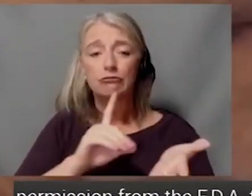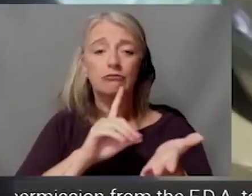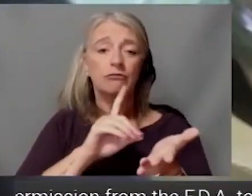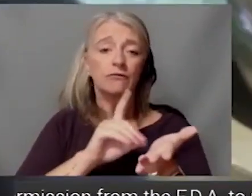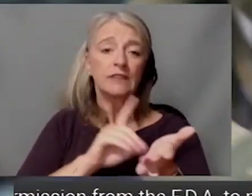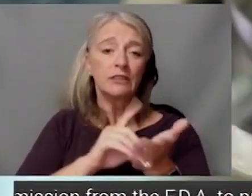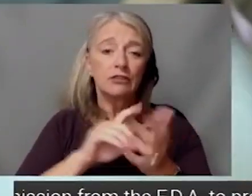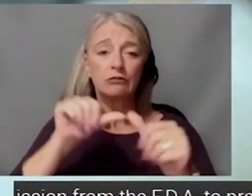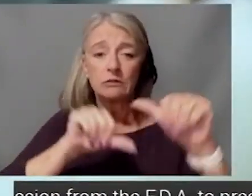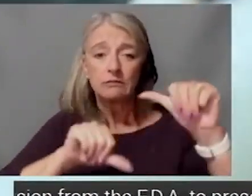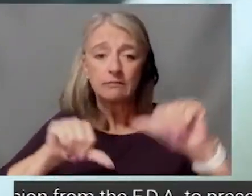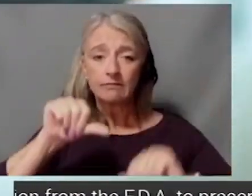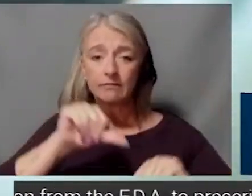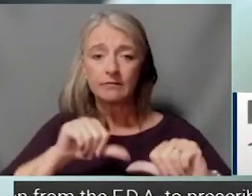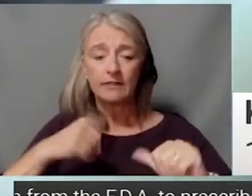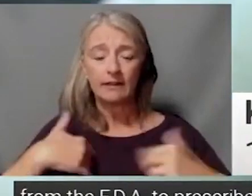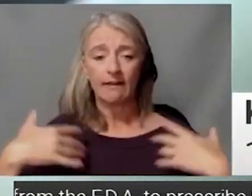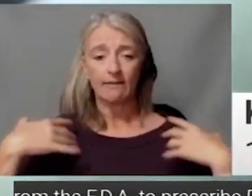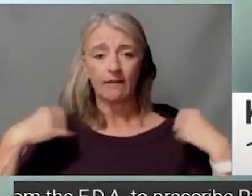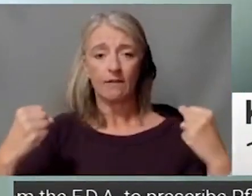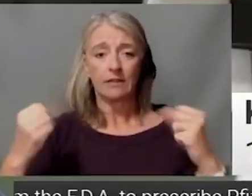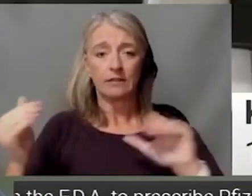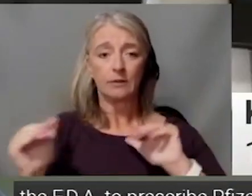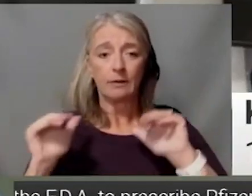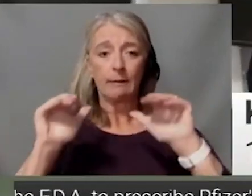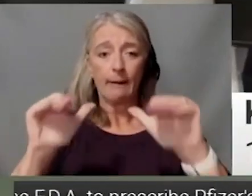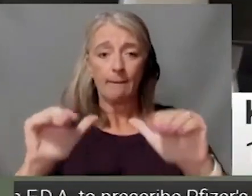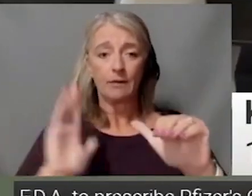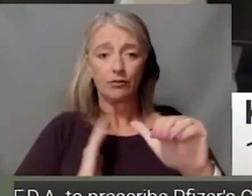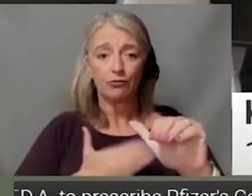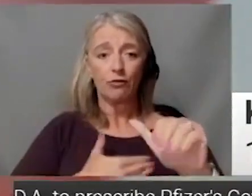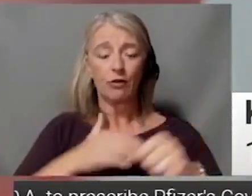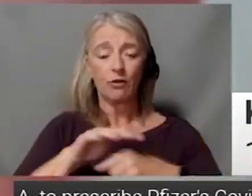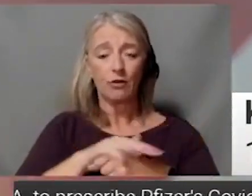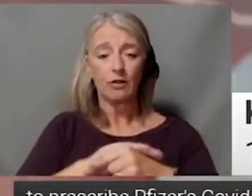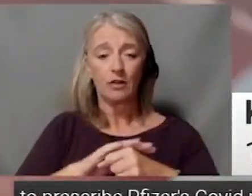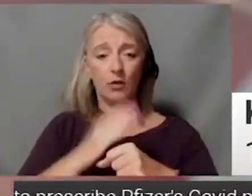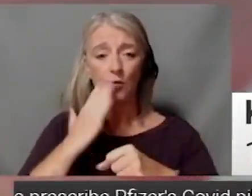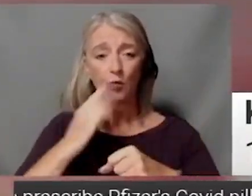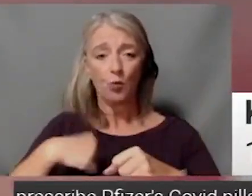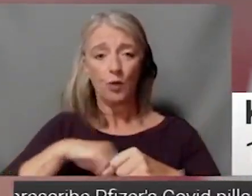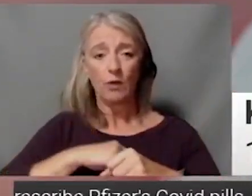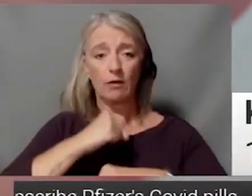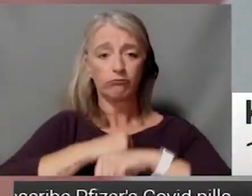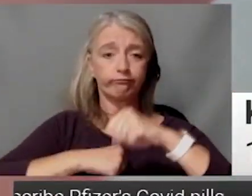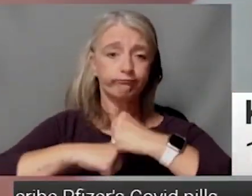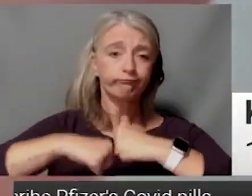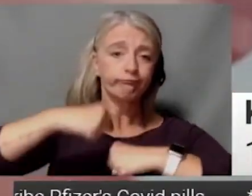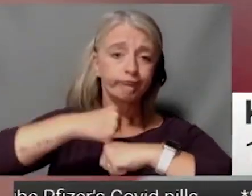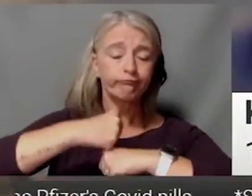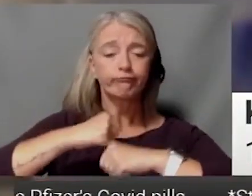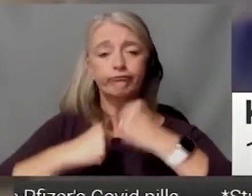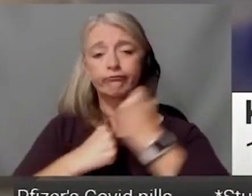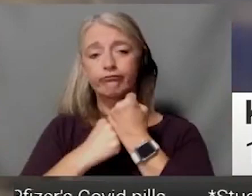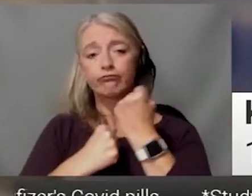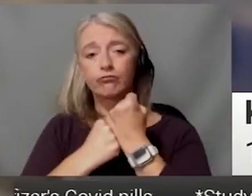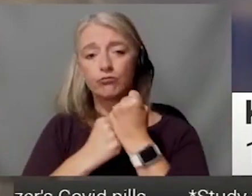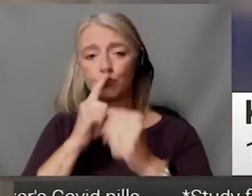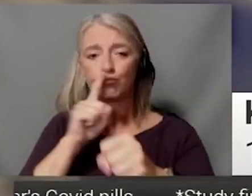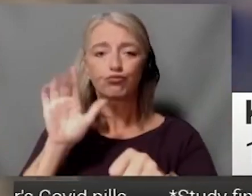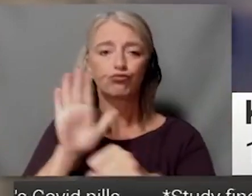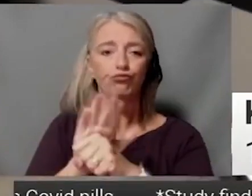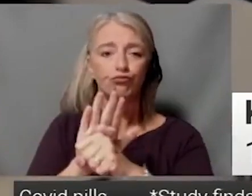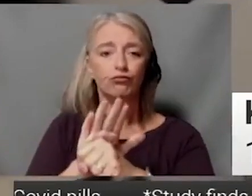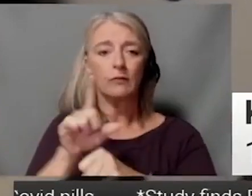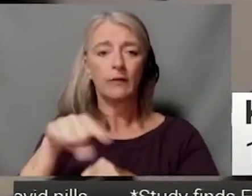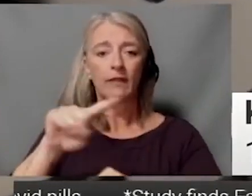confidence in coming here that there will be the infrastructure support to ensure that they can have the career that they want